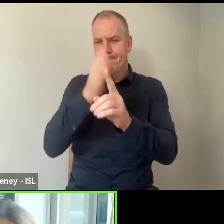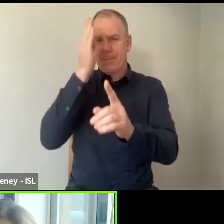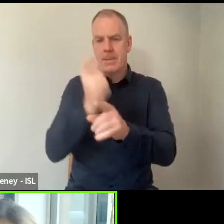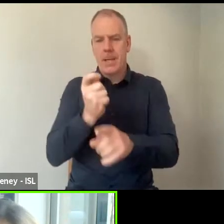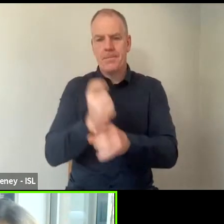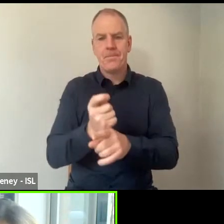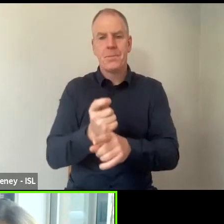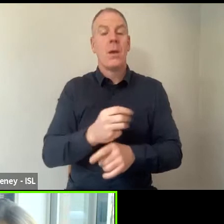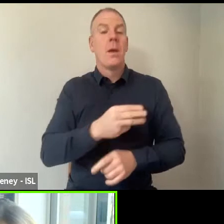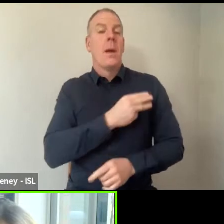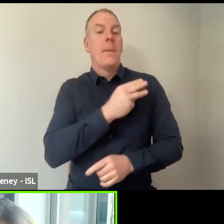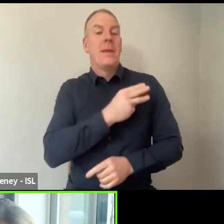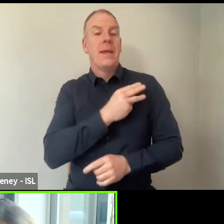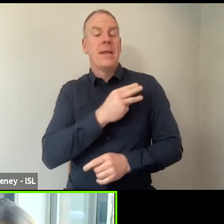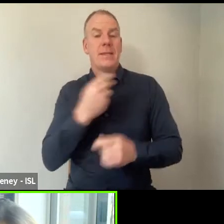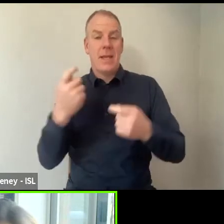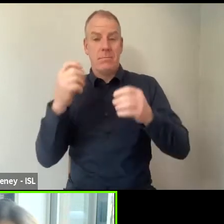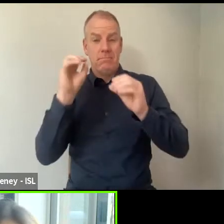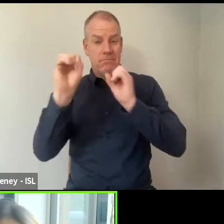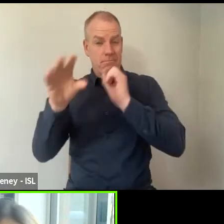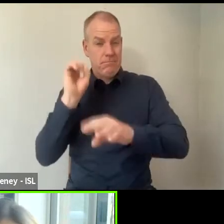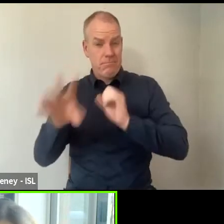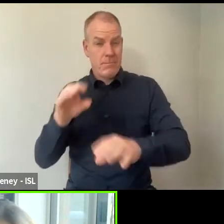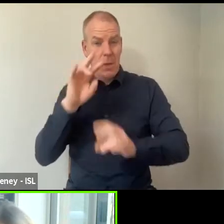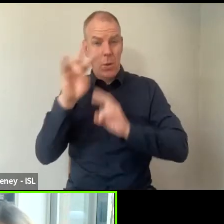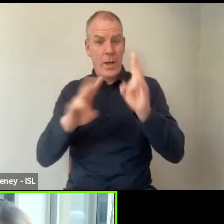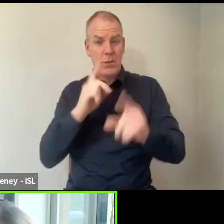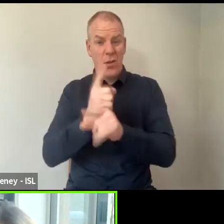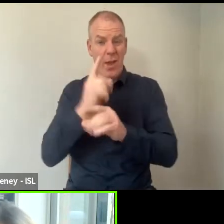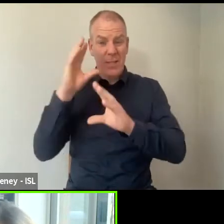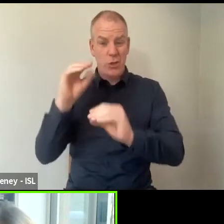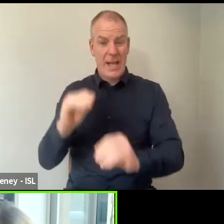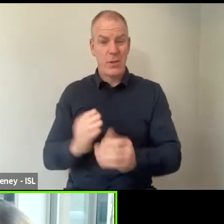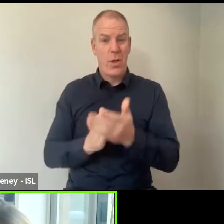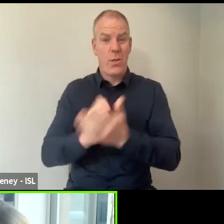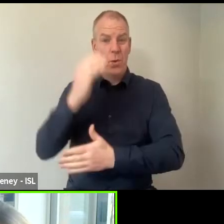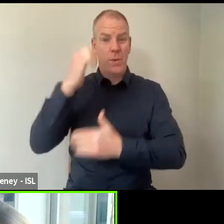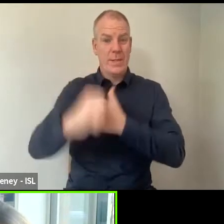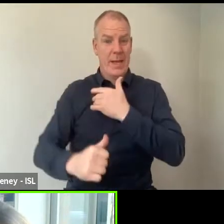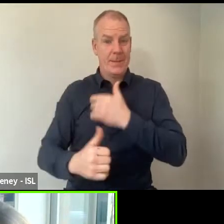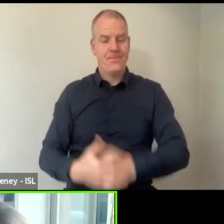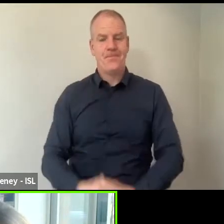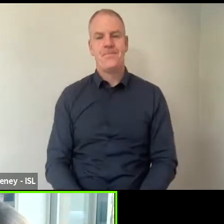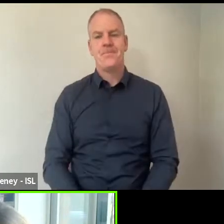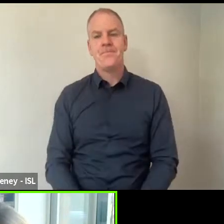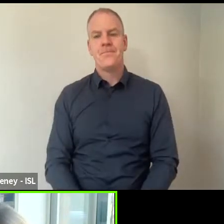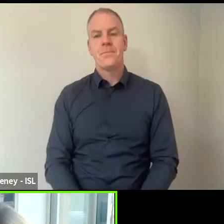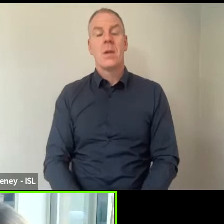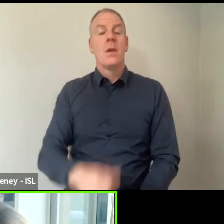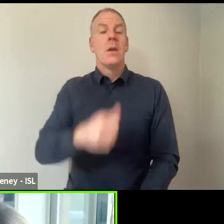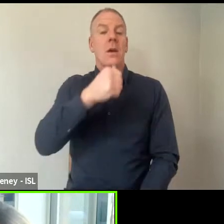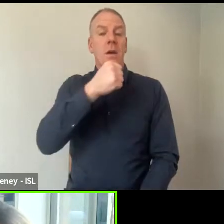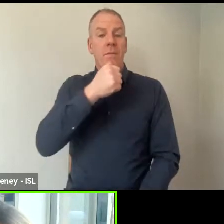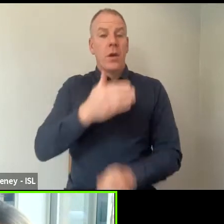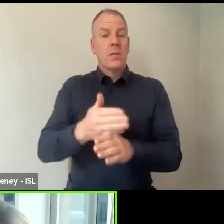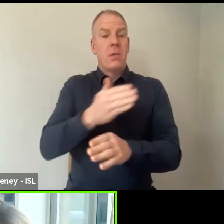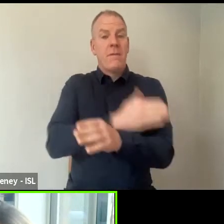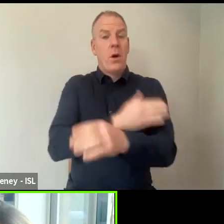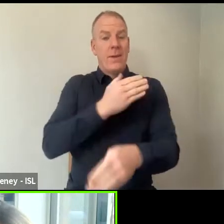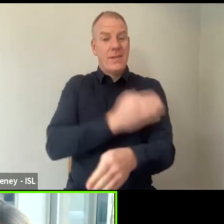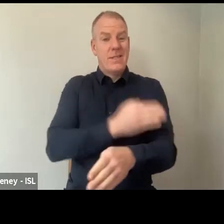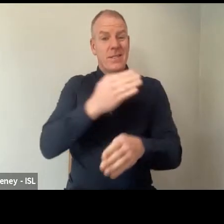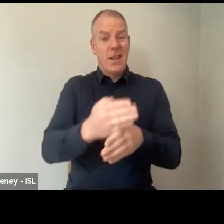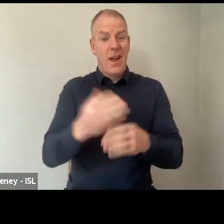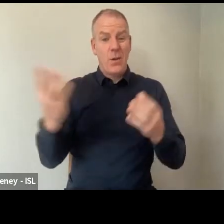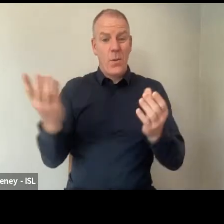So please do add your questions and comments to the chat as we go through the session. But first, just before we get to Eric